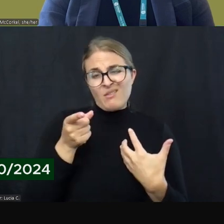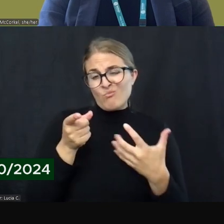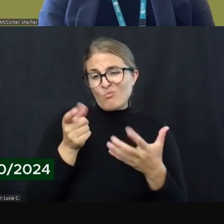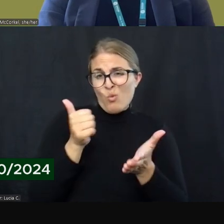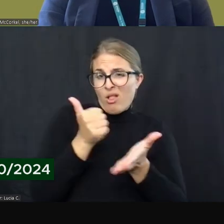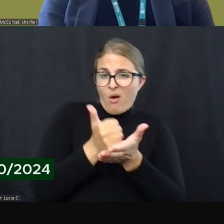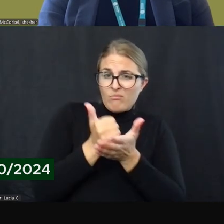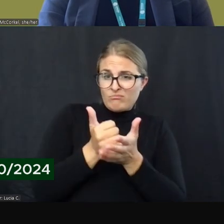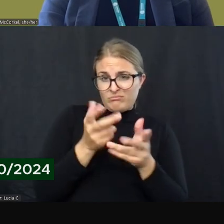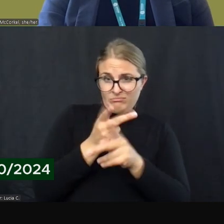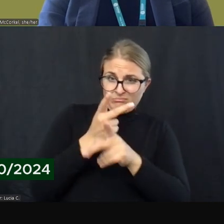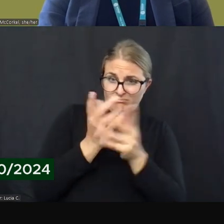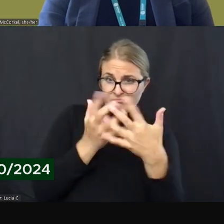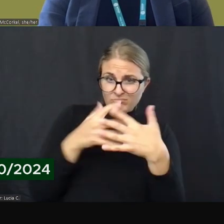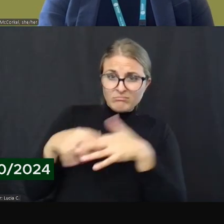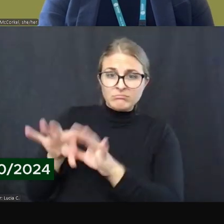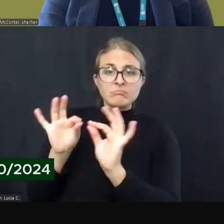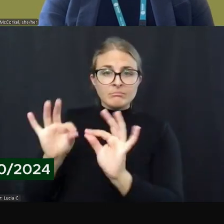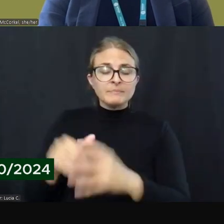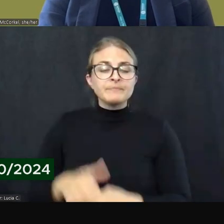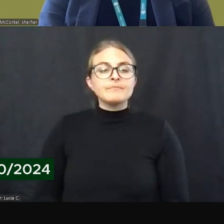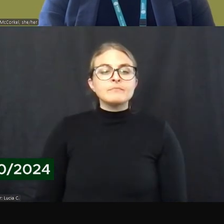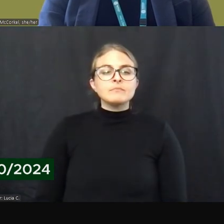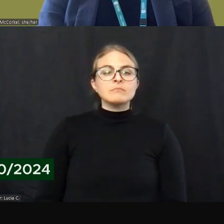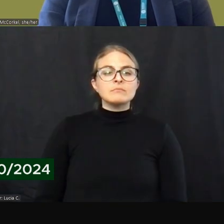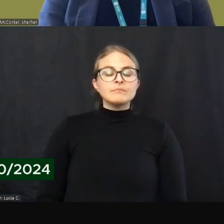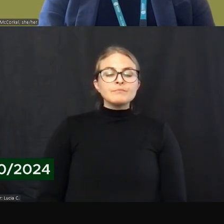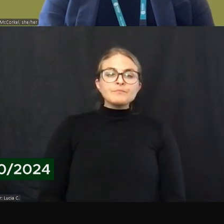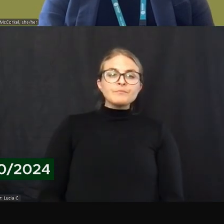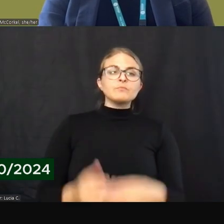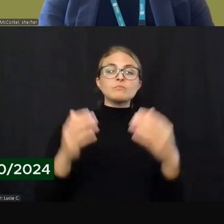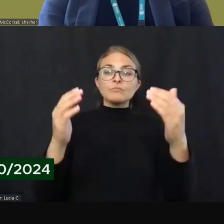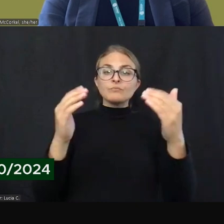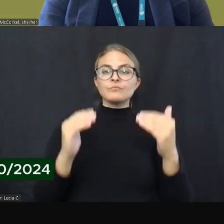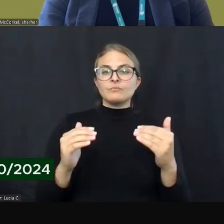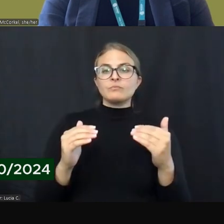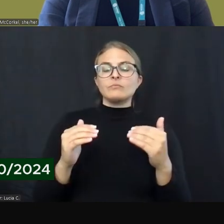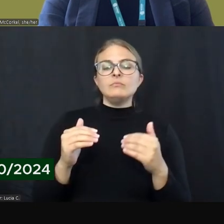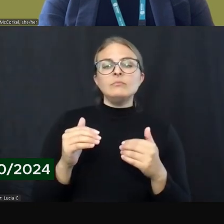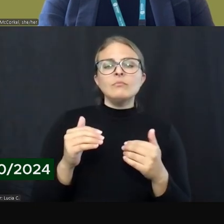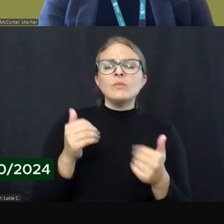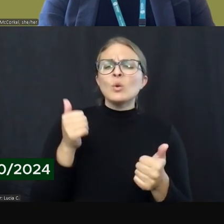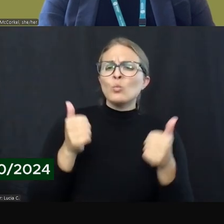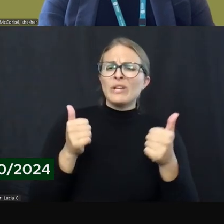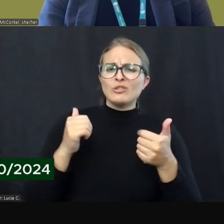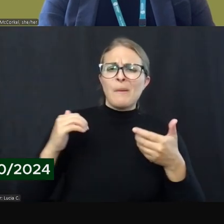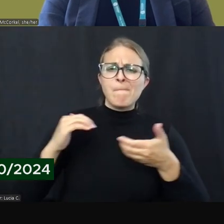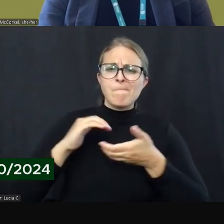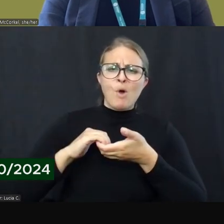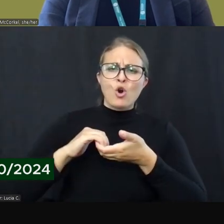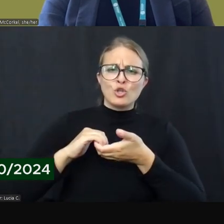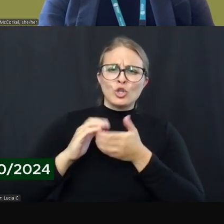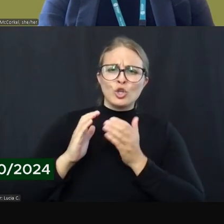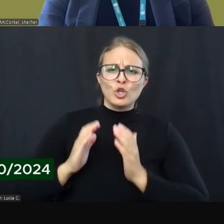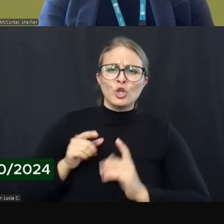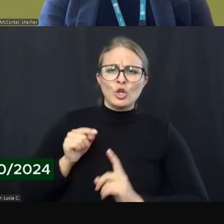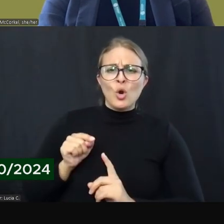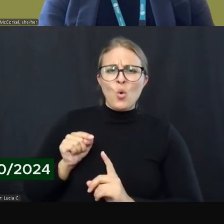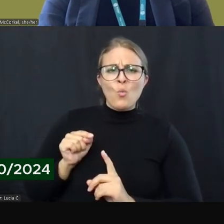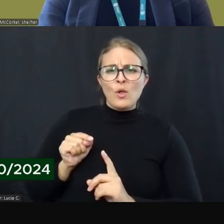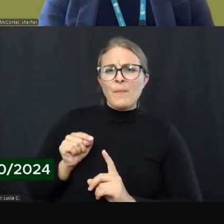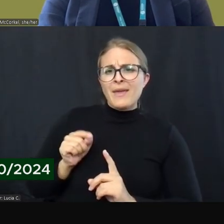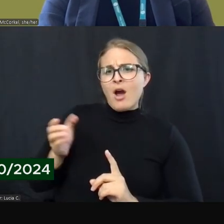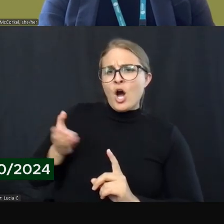Okay, great. This next question could be for Charlotte or Katie. It's which partner will be employing those who will be checking